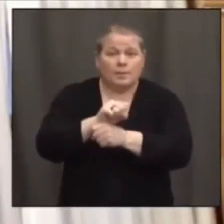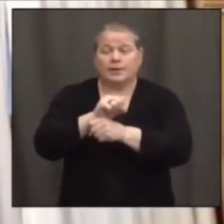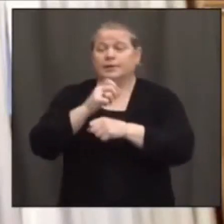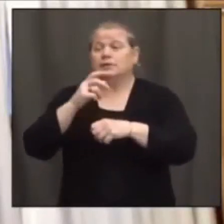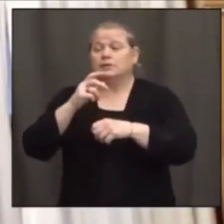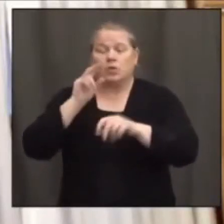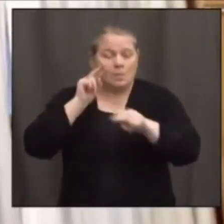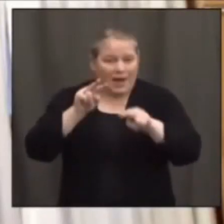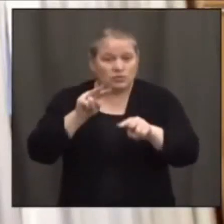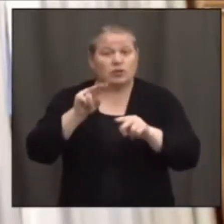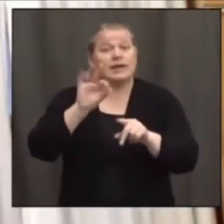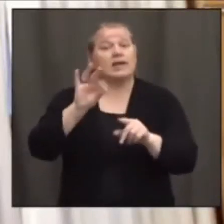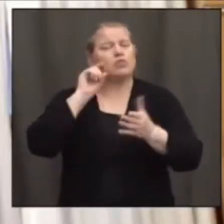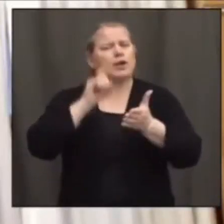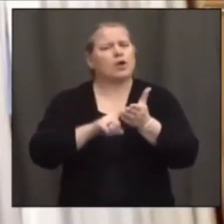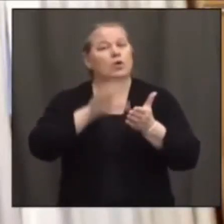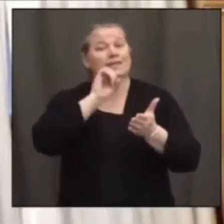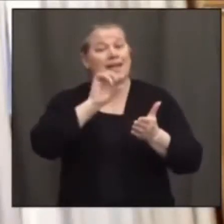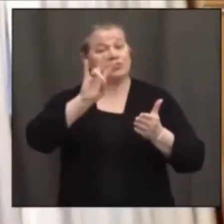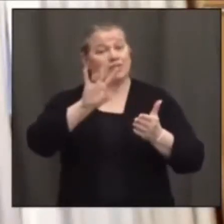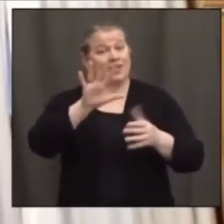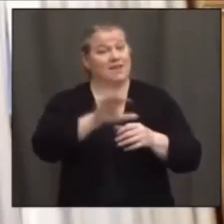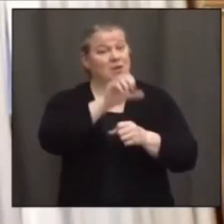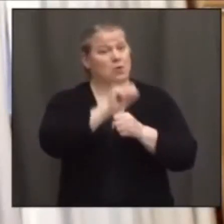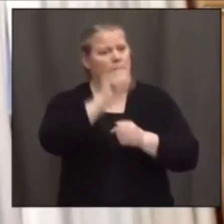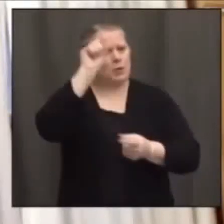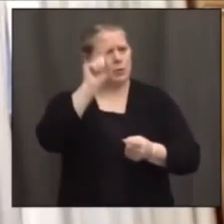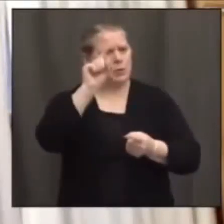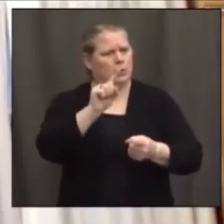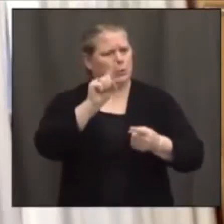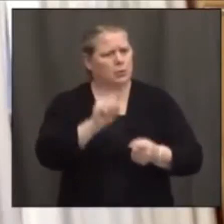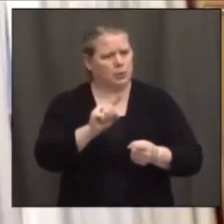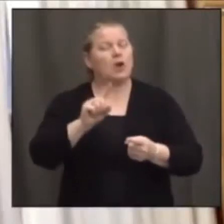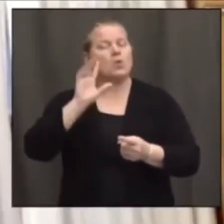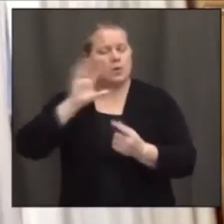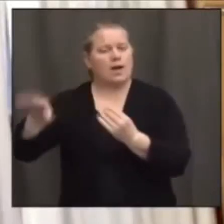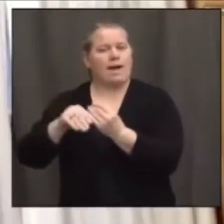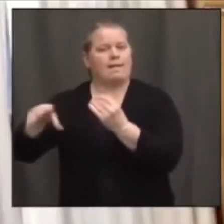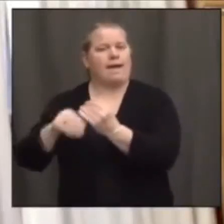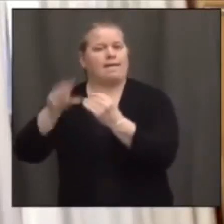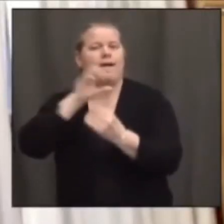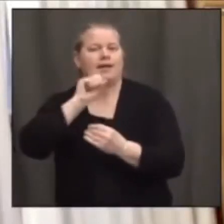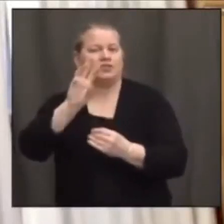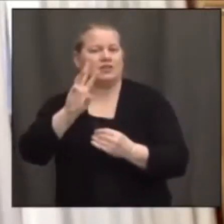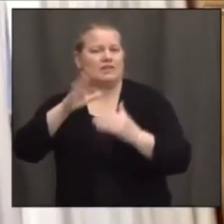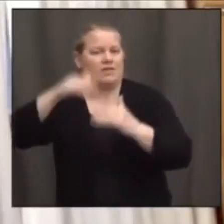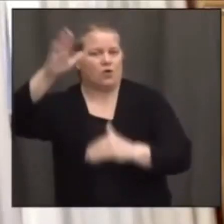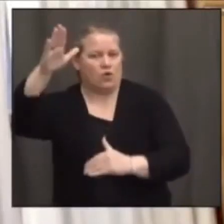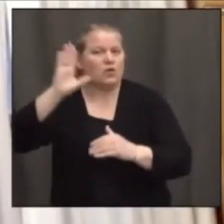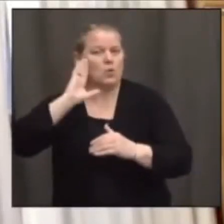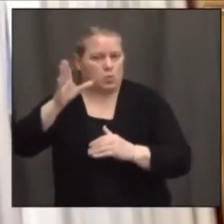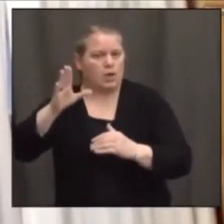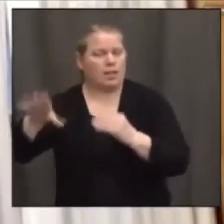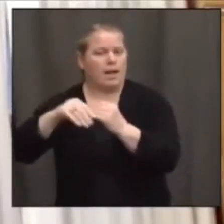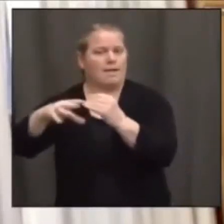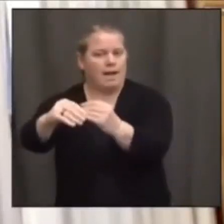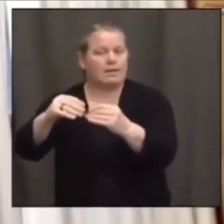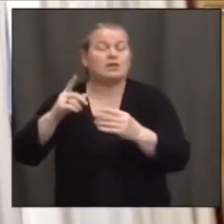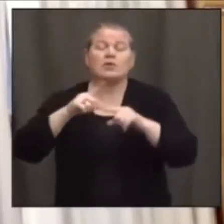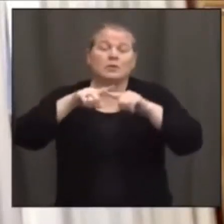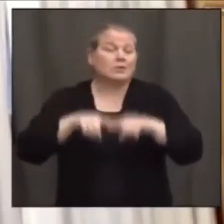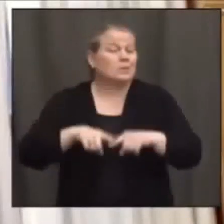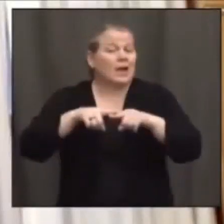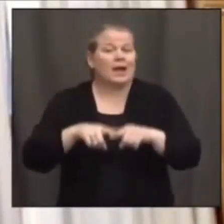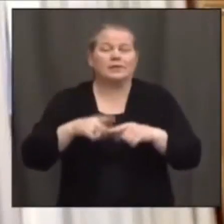and the demands start to taper off, then we'll start to phase in the 65 and above. So, you know, it's going to depend on the uptake. It's going to